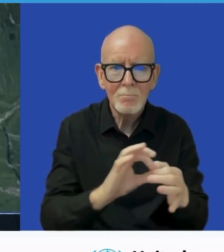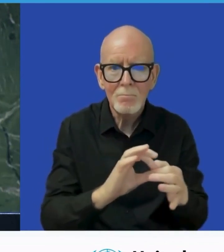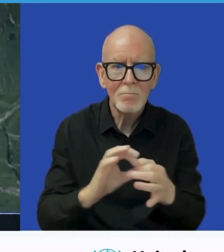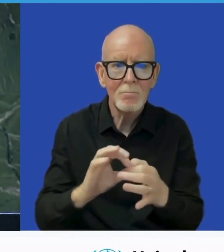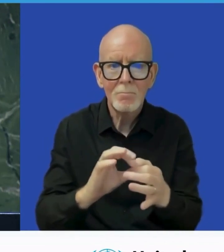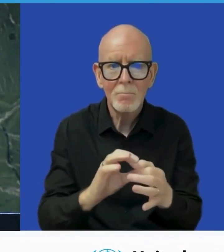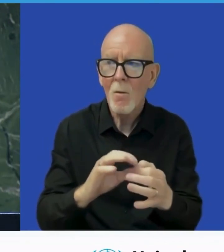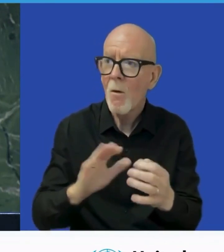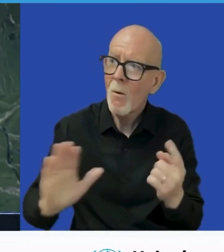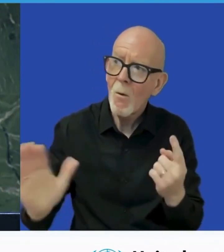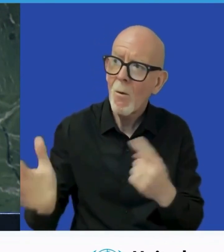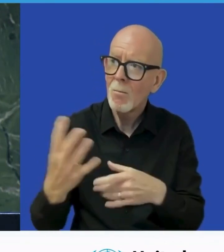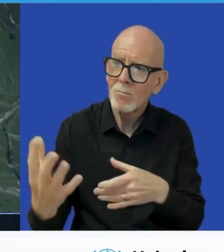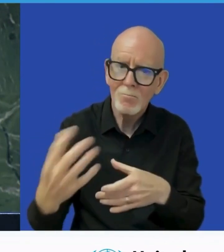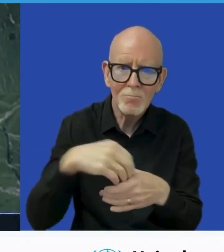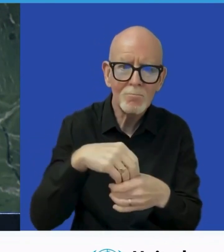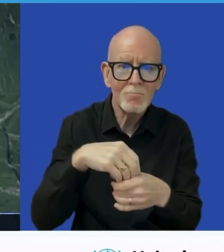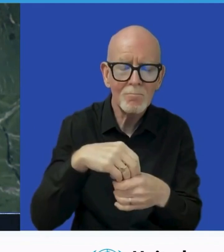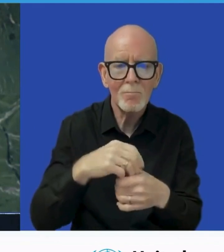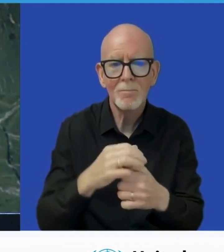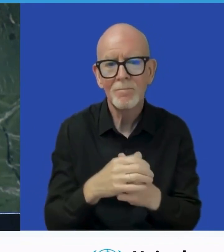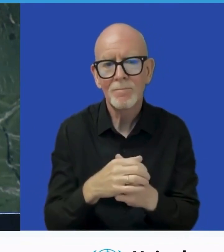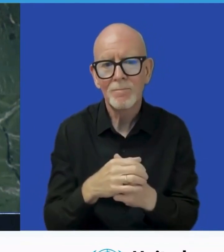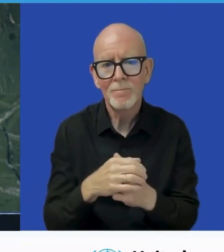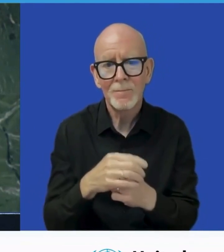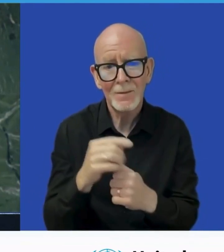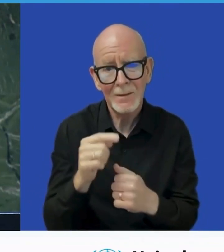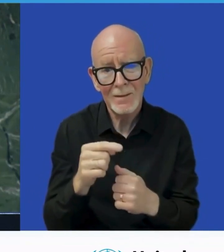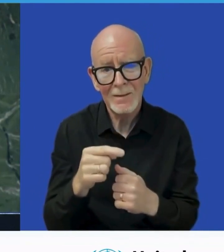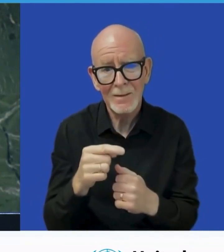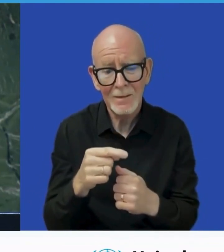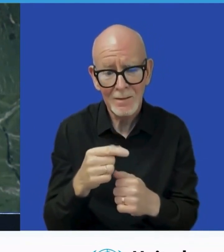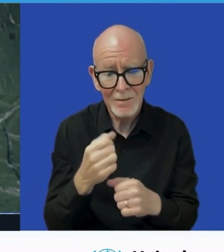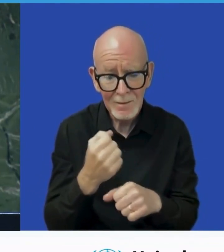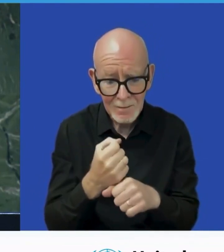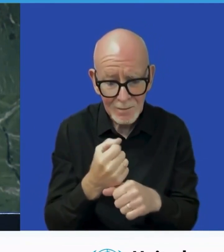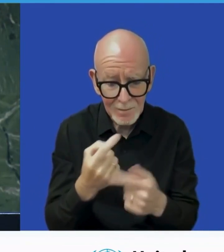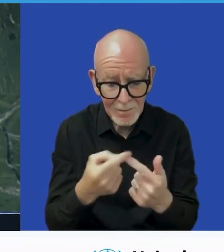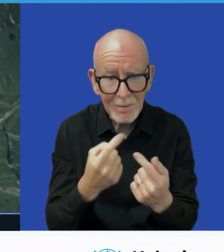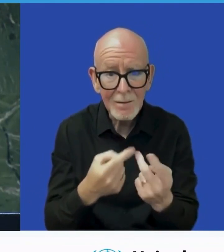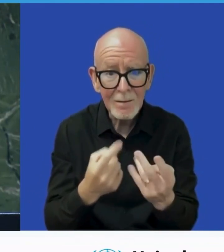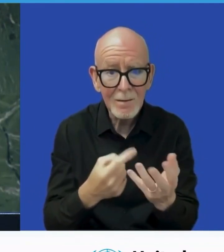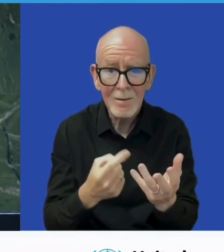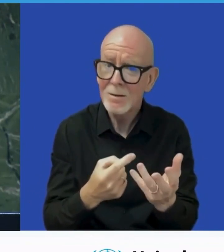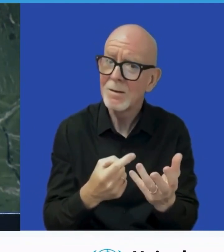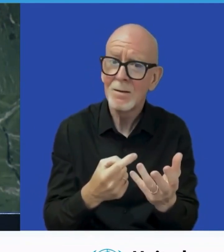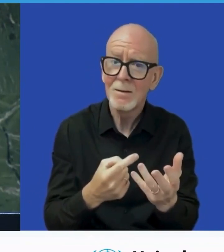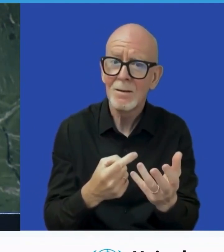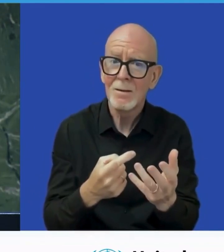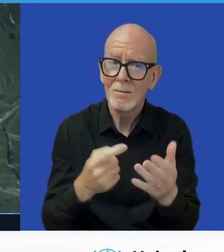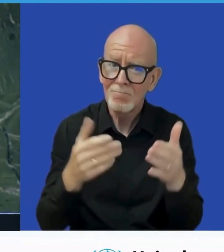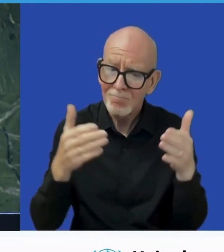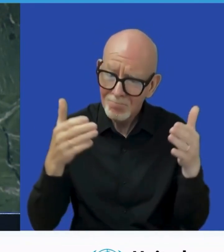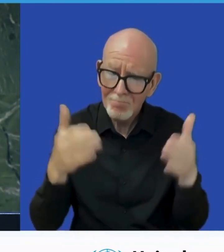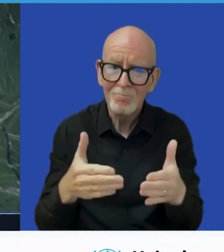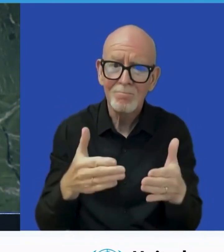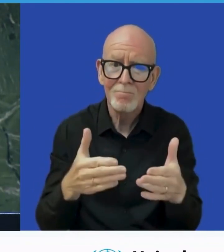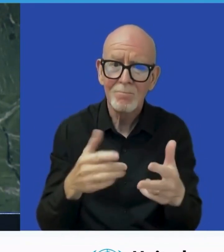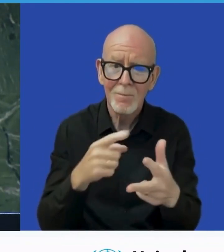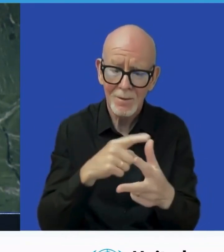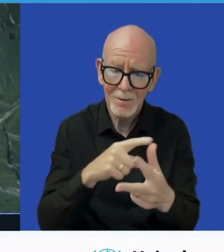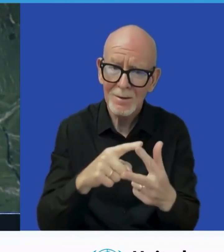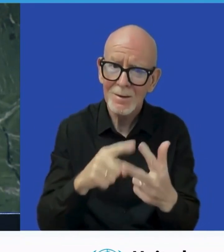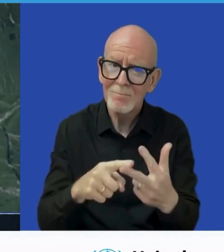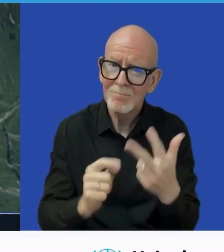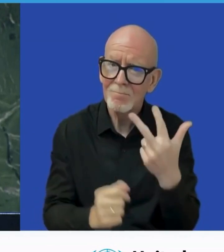continue to focus on the three dimensions of sustainable development and to take into account the